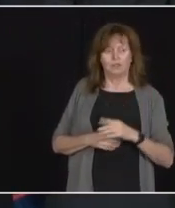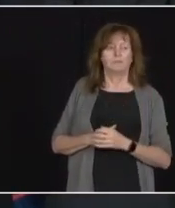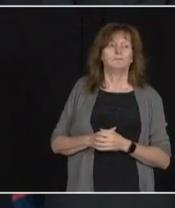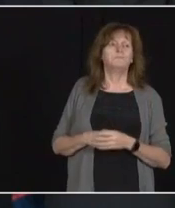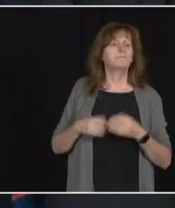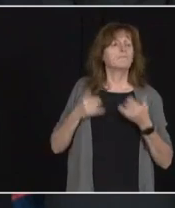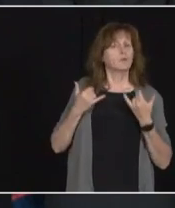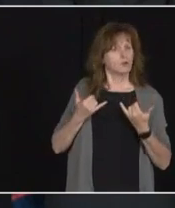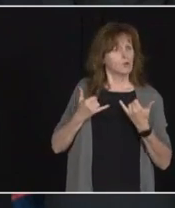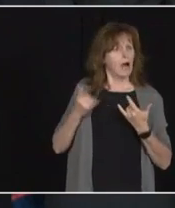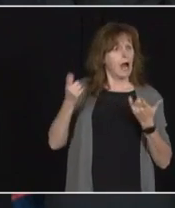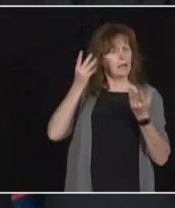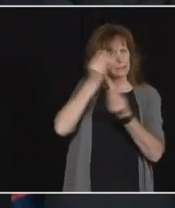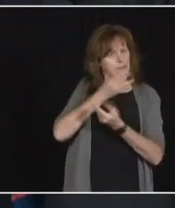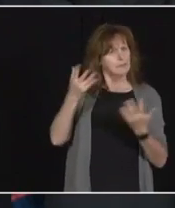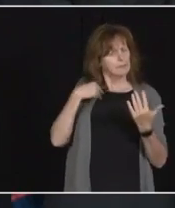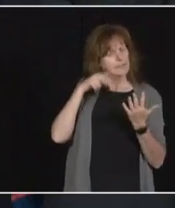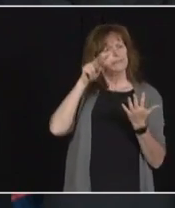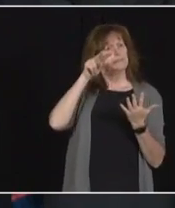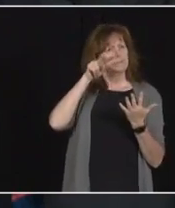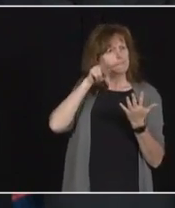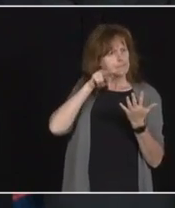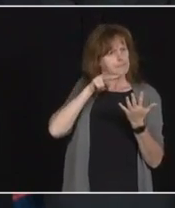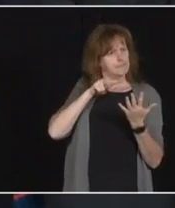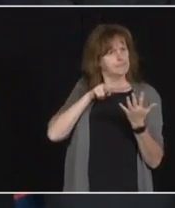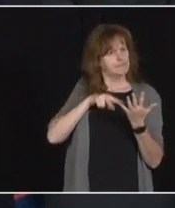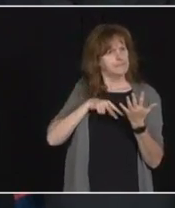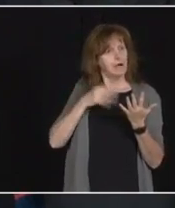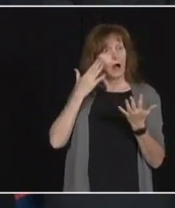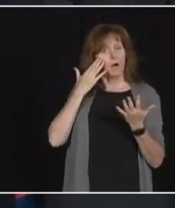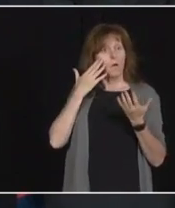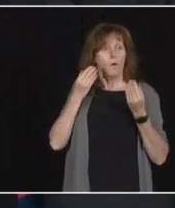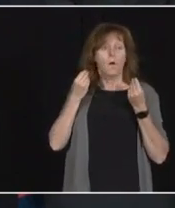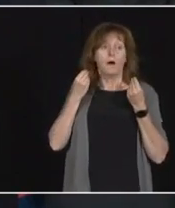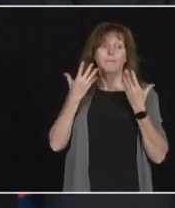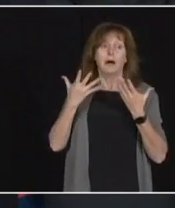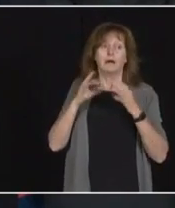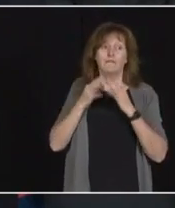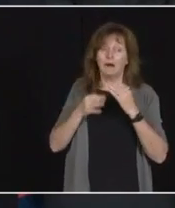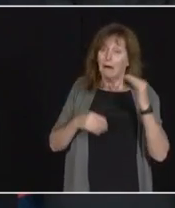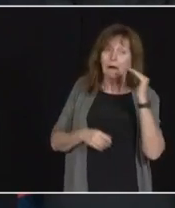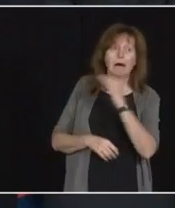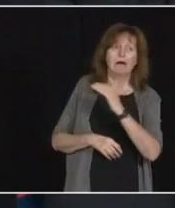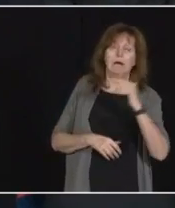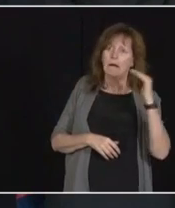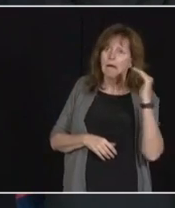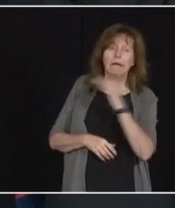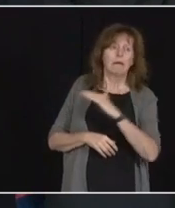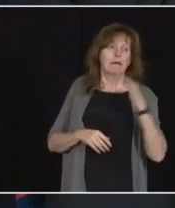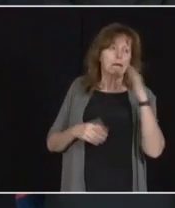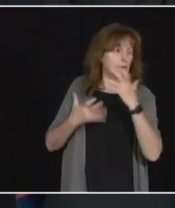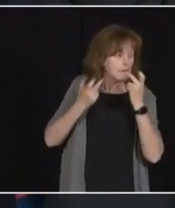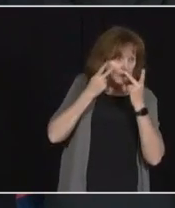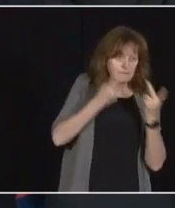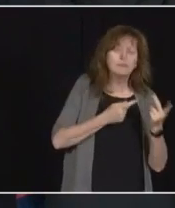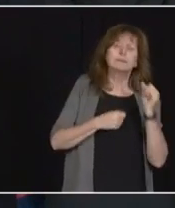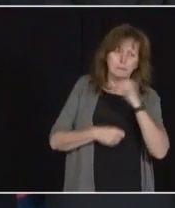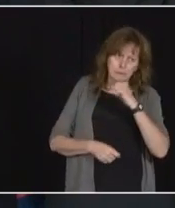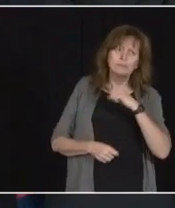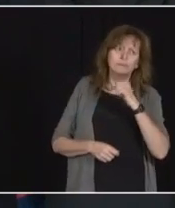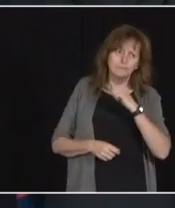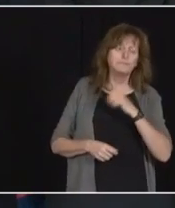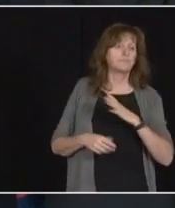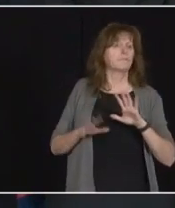I know it's something that a lot of families have been asking for for a long time, but I'm wondering what gives you the confidence to